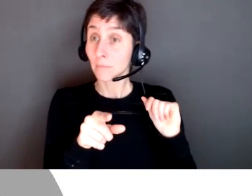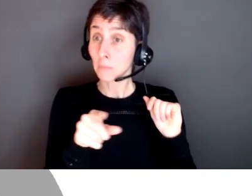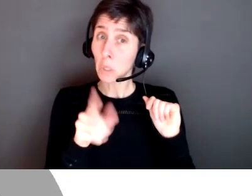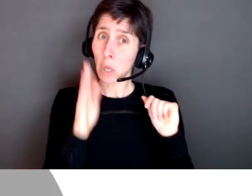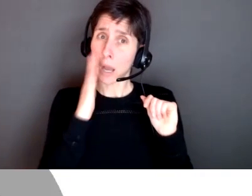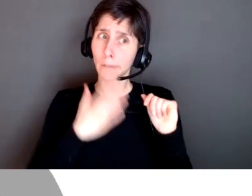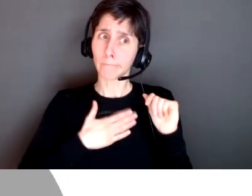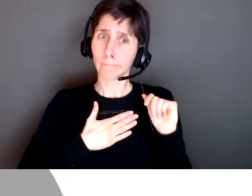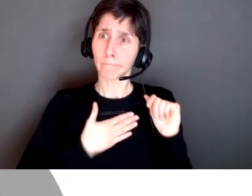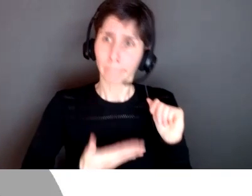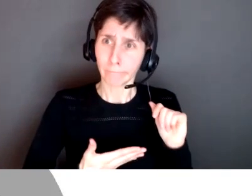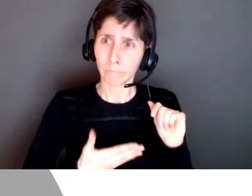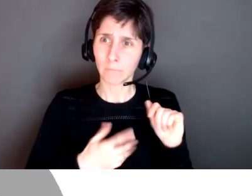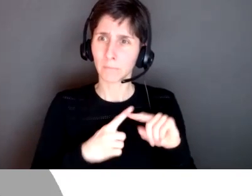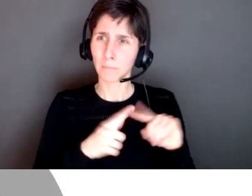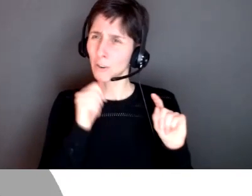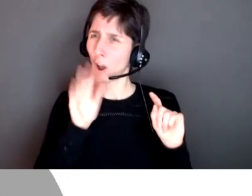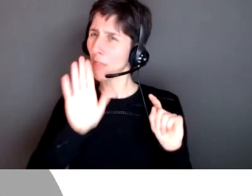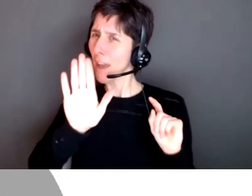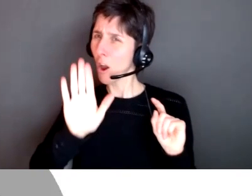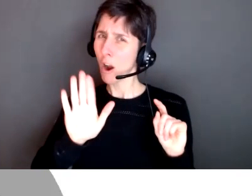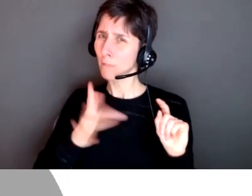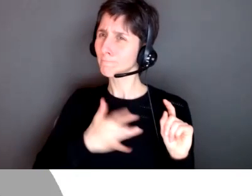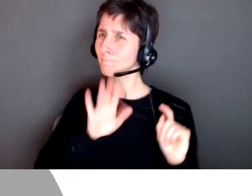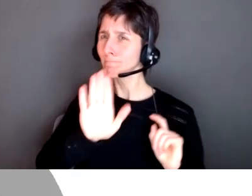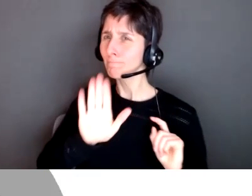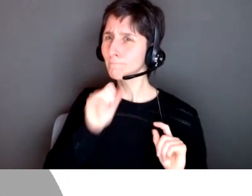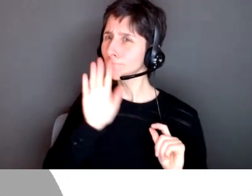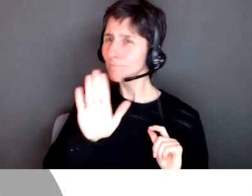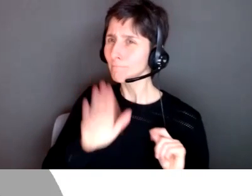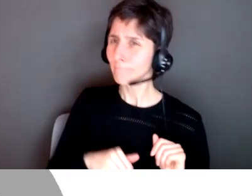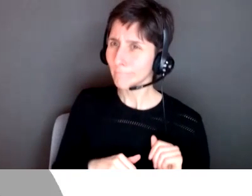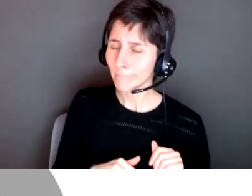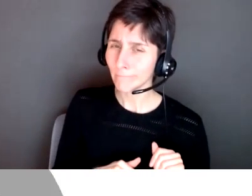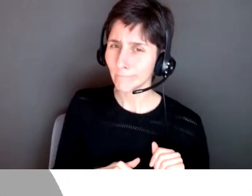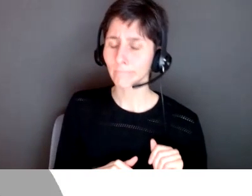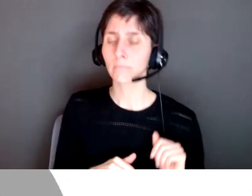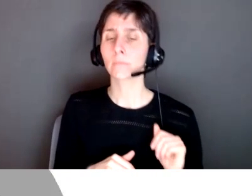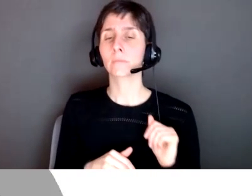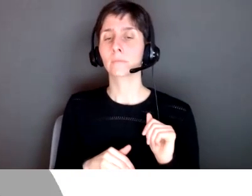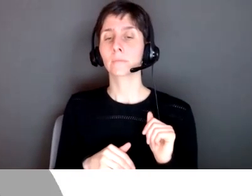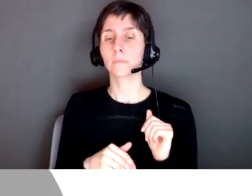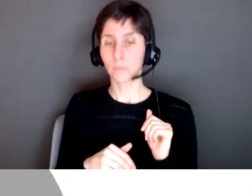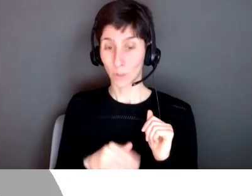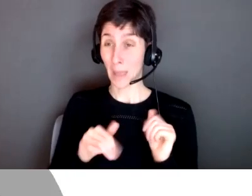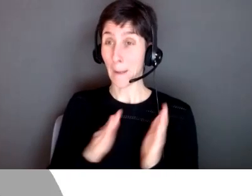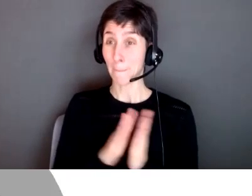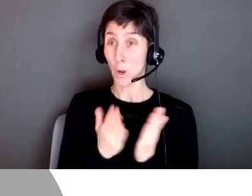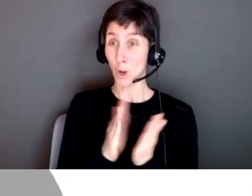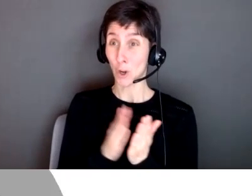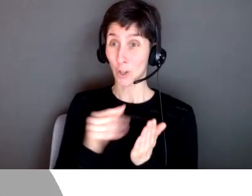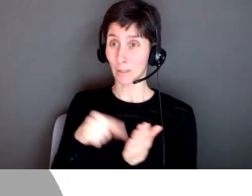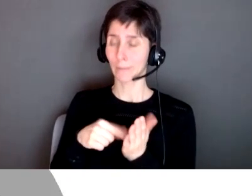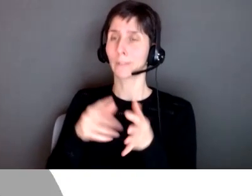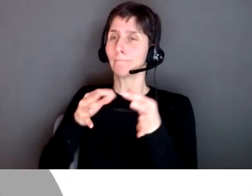it and they did it but for them it was very weird that was not the way that they interact with the kids so in this book by martha crago she